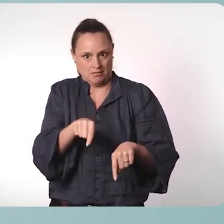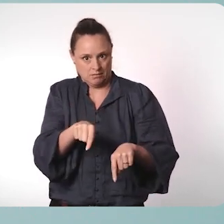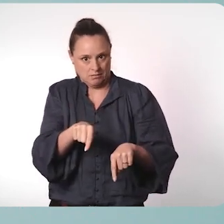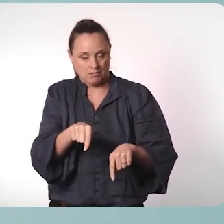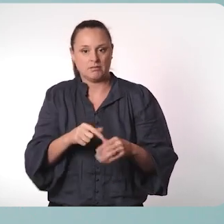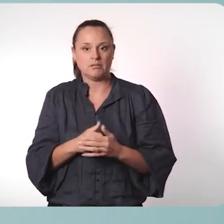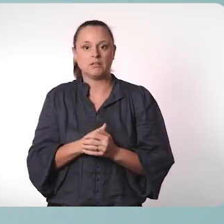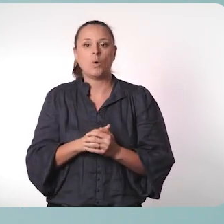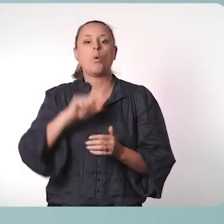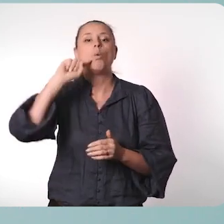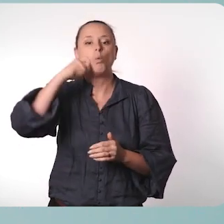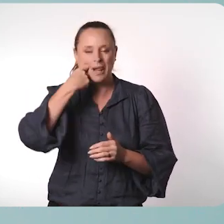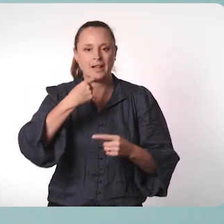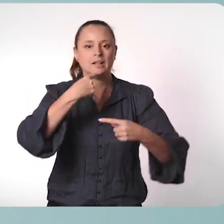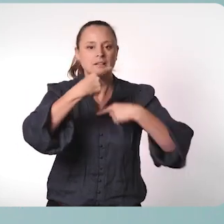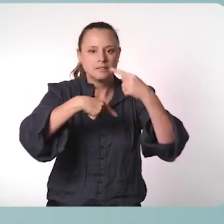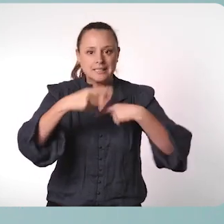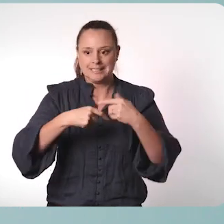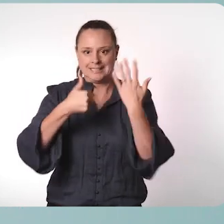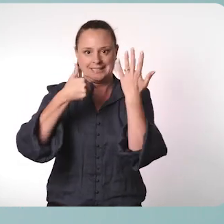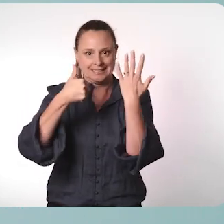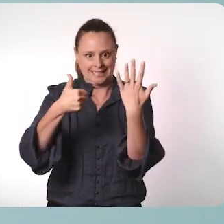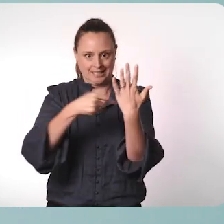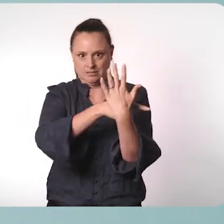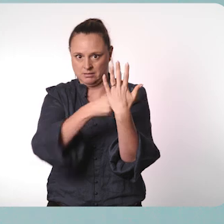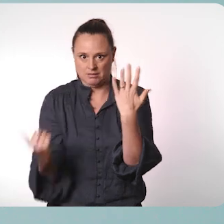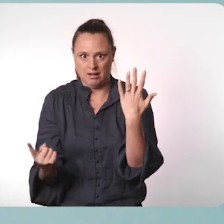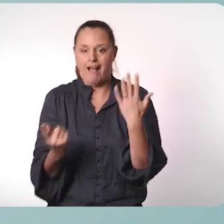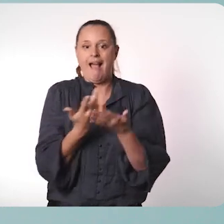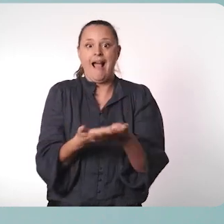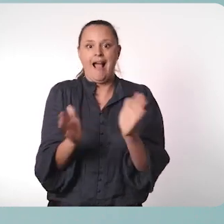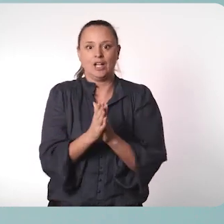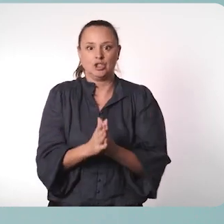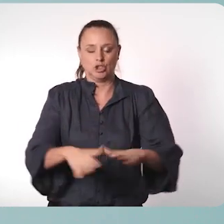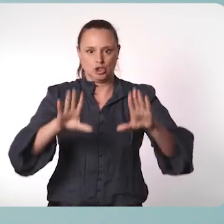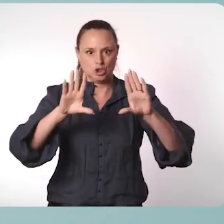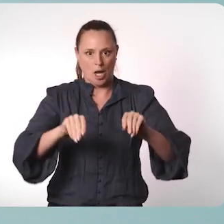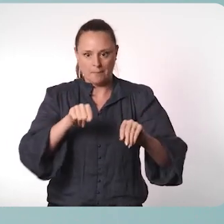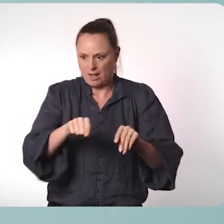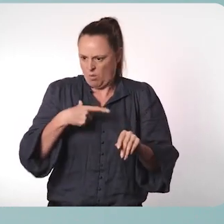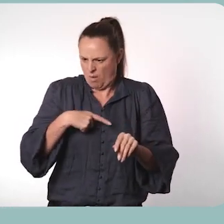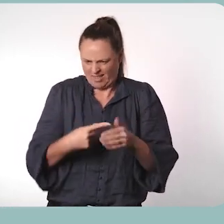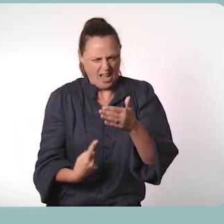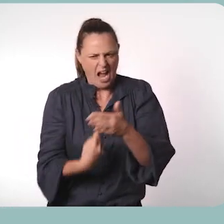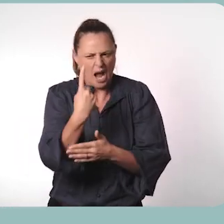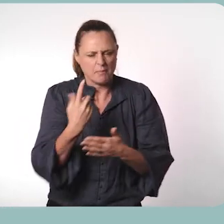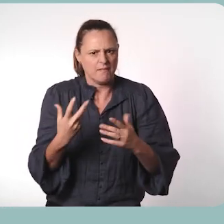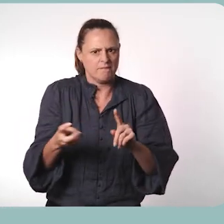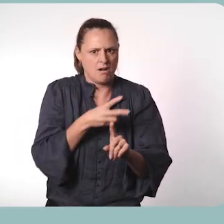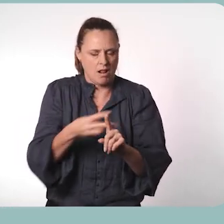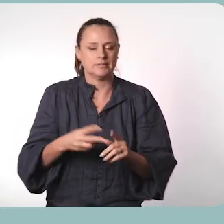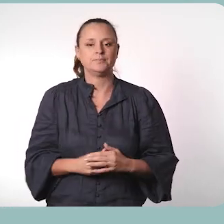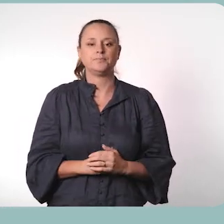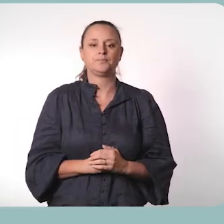actions and some prevention principles you can use in your work to stop the drivers of violence and check your approach. Six